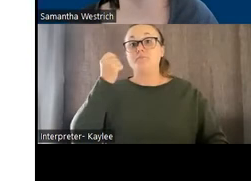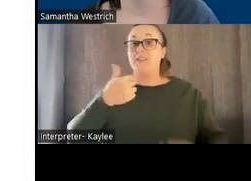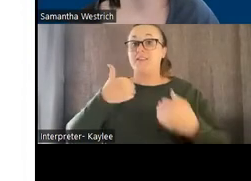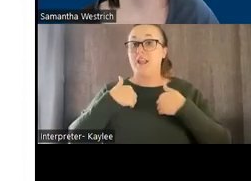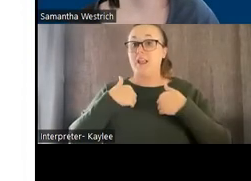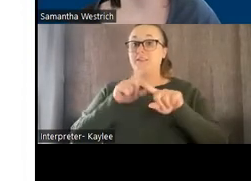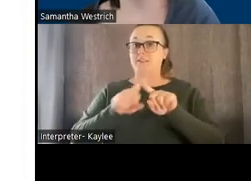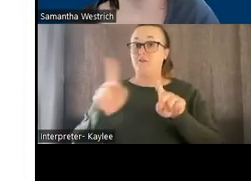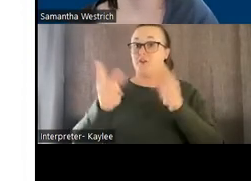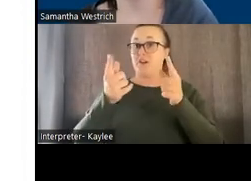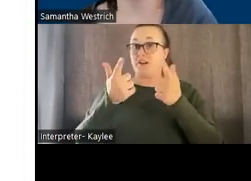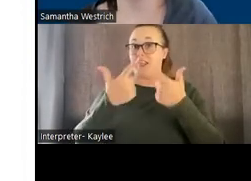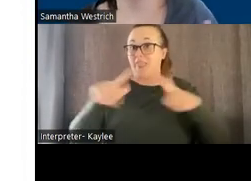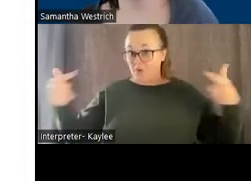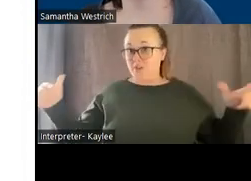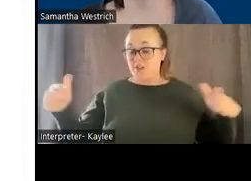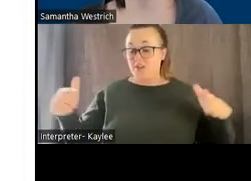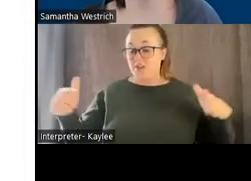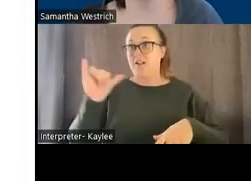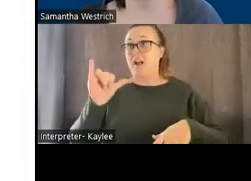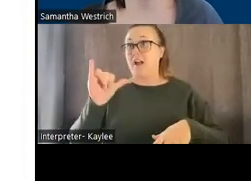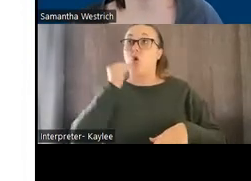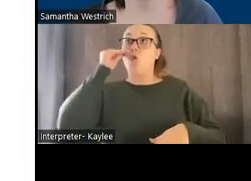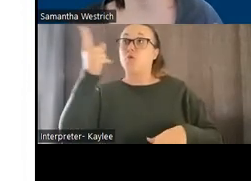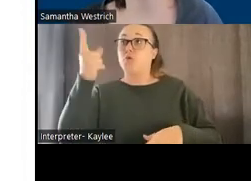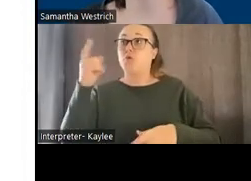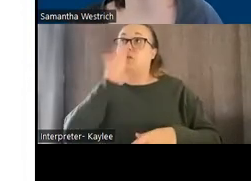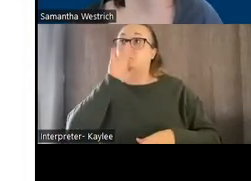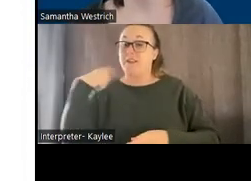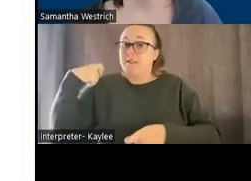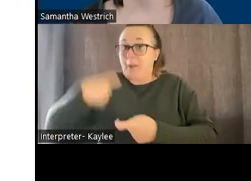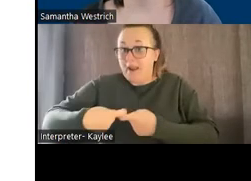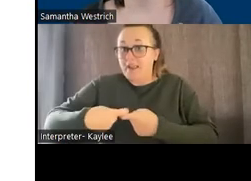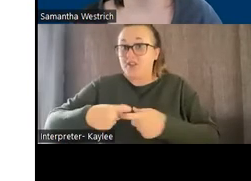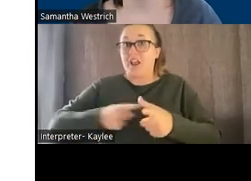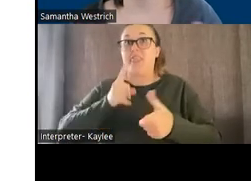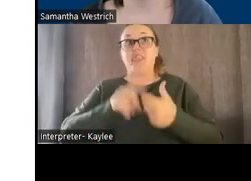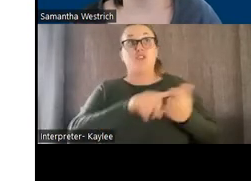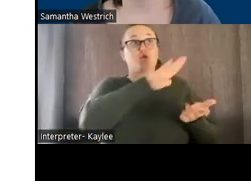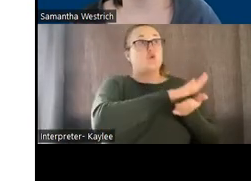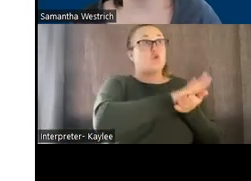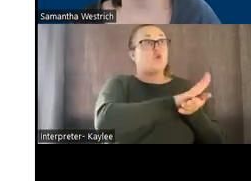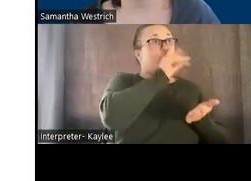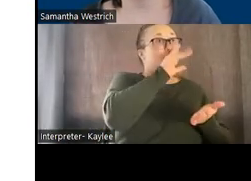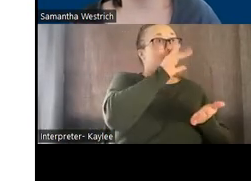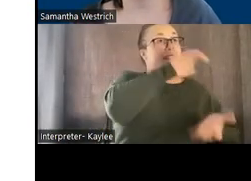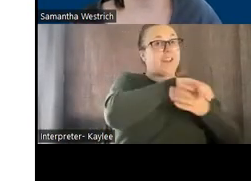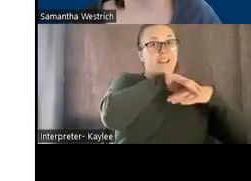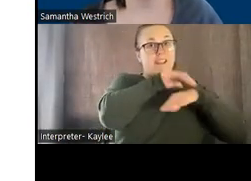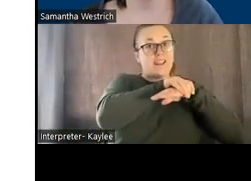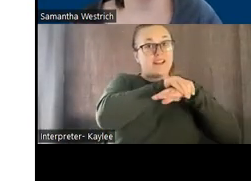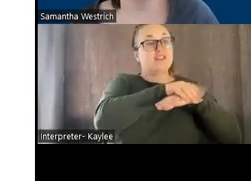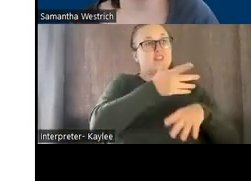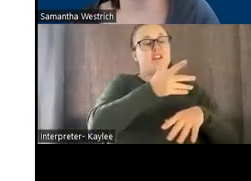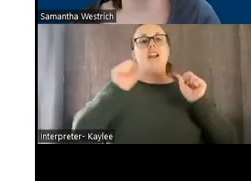somebody, you know, speaks Spanish at home, but then goes to an English speaking school, there's a really easy way to kind of flip back and